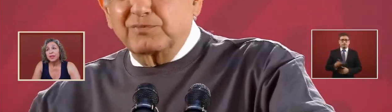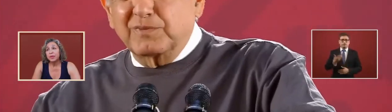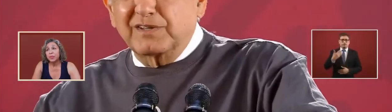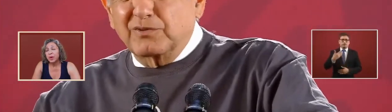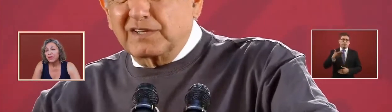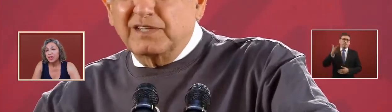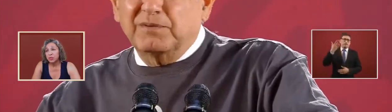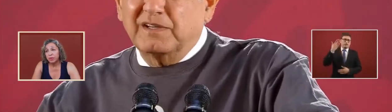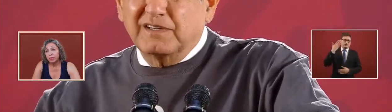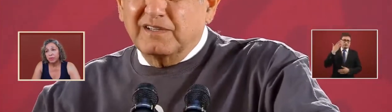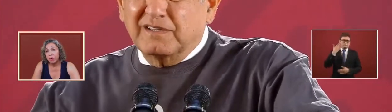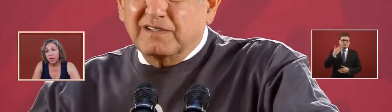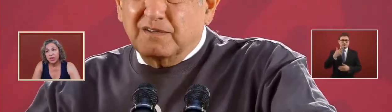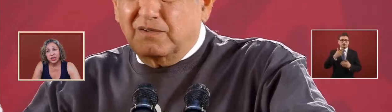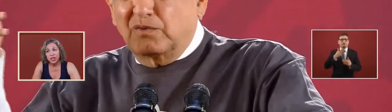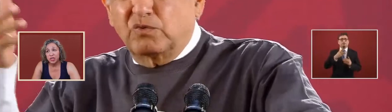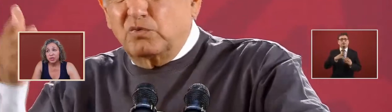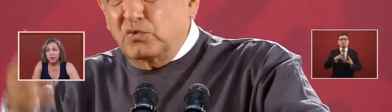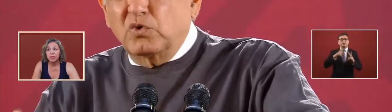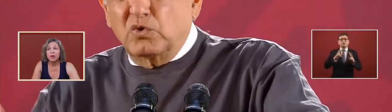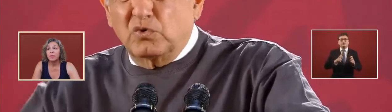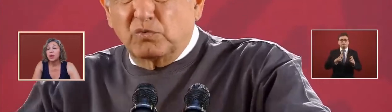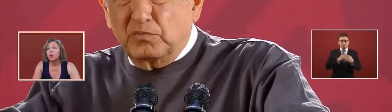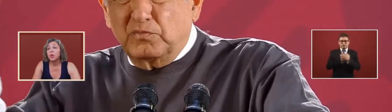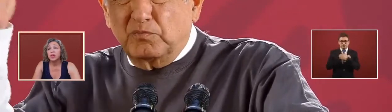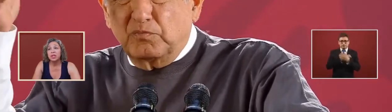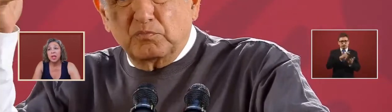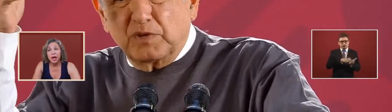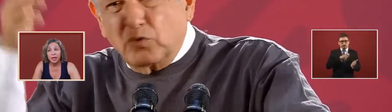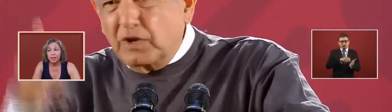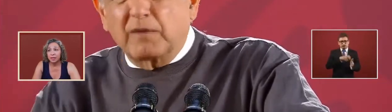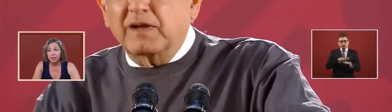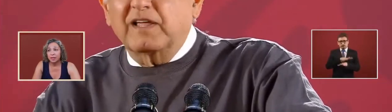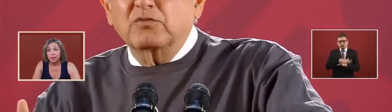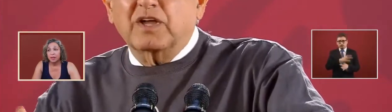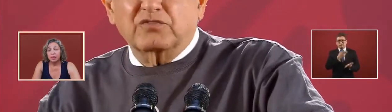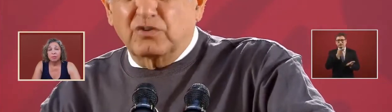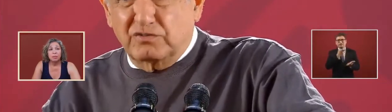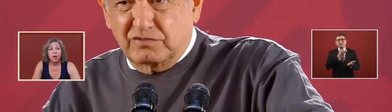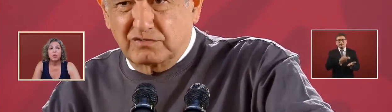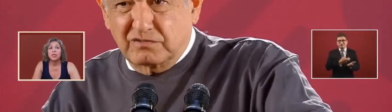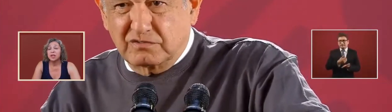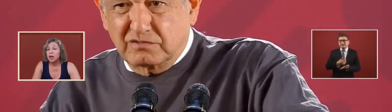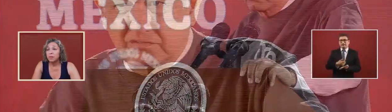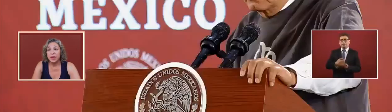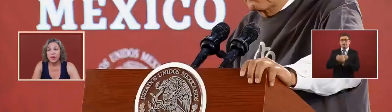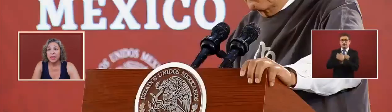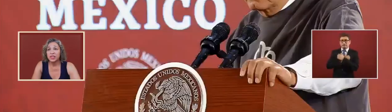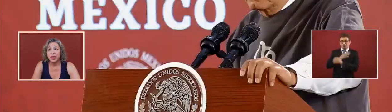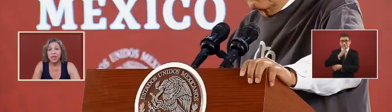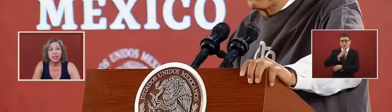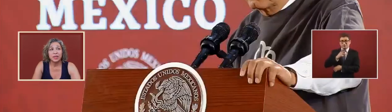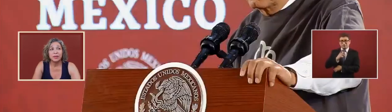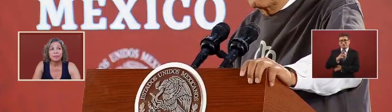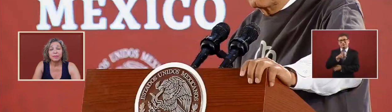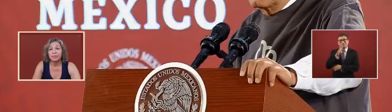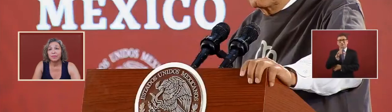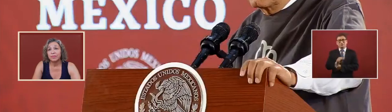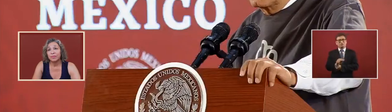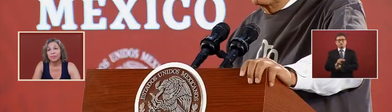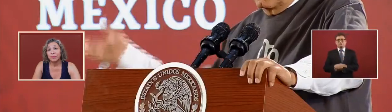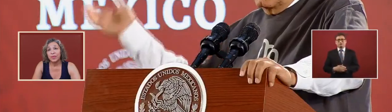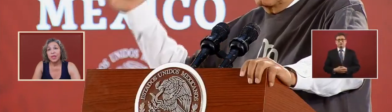that the previous educational reform will not was not bettering education